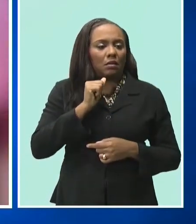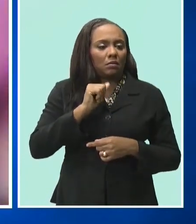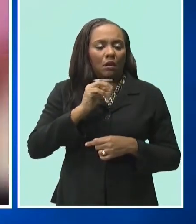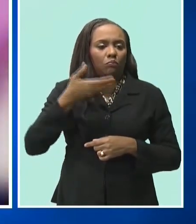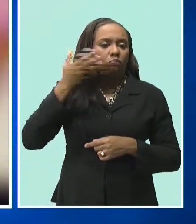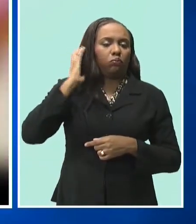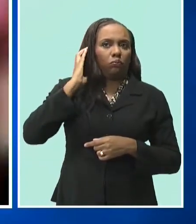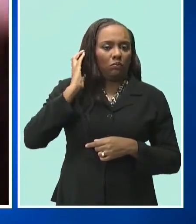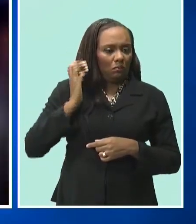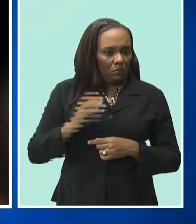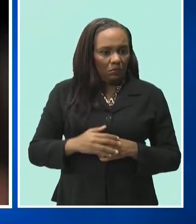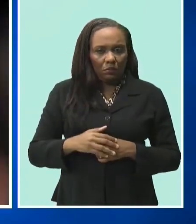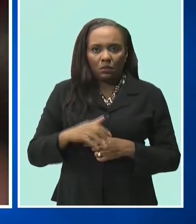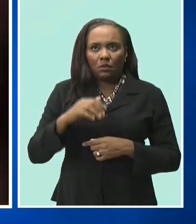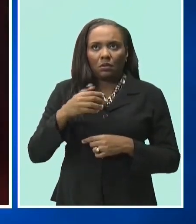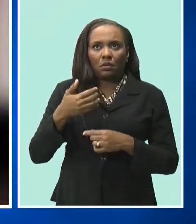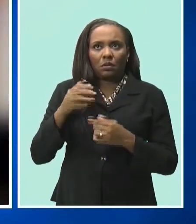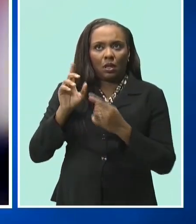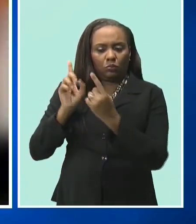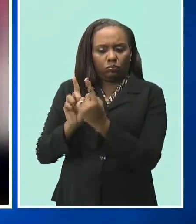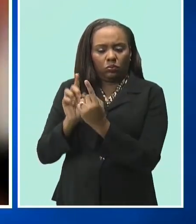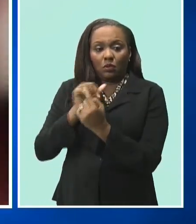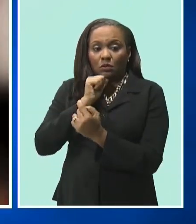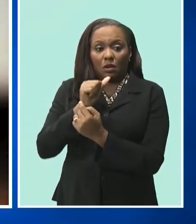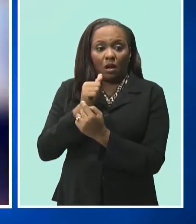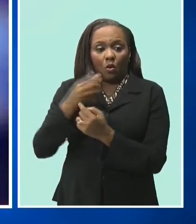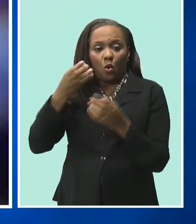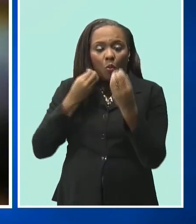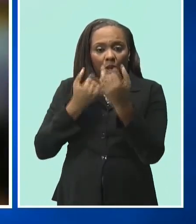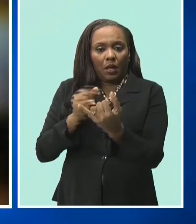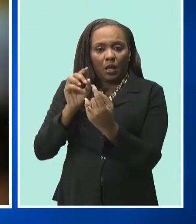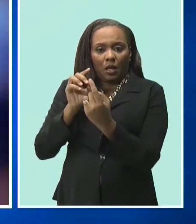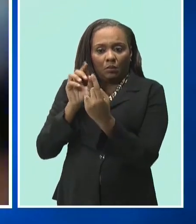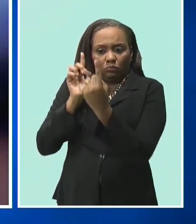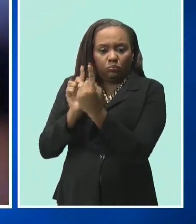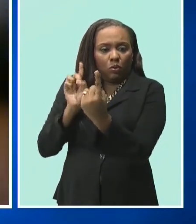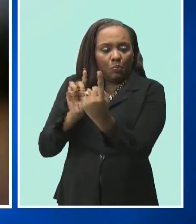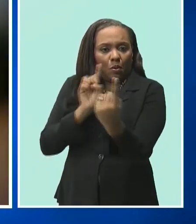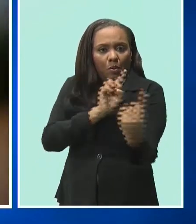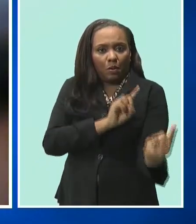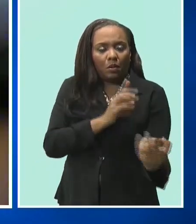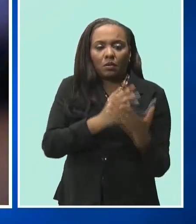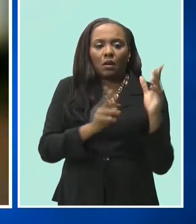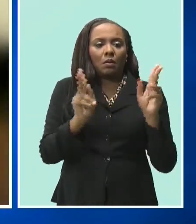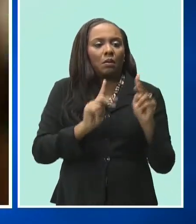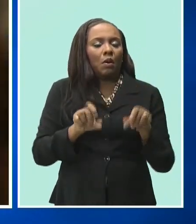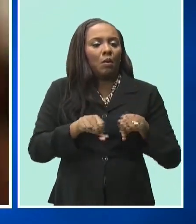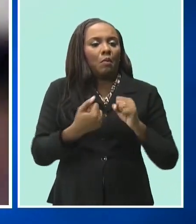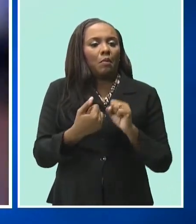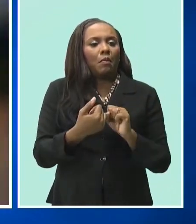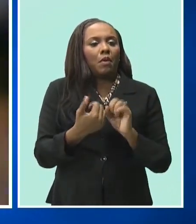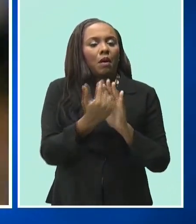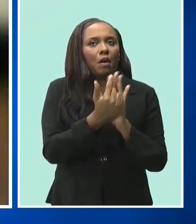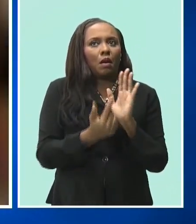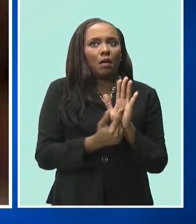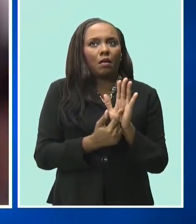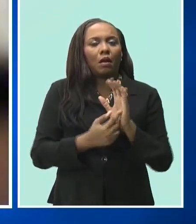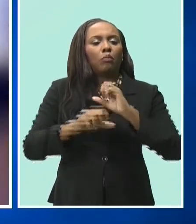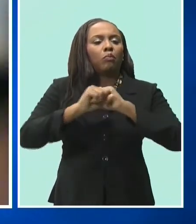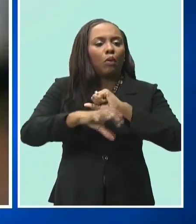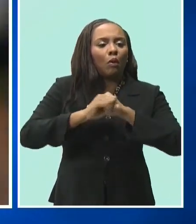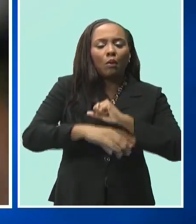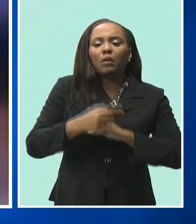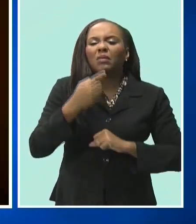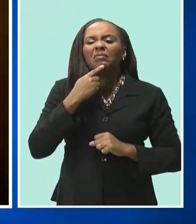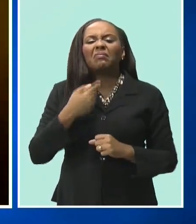on social distancing. Some of those bent on breaking the law have taken to social media to promote their